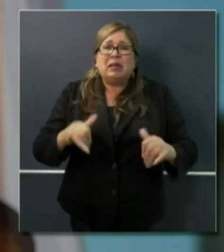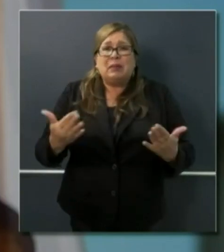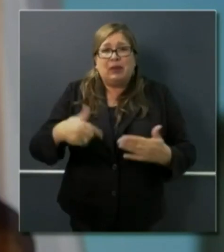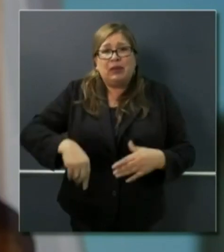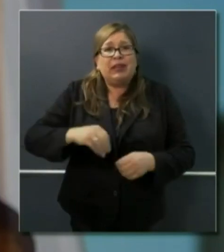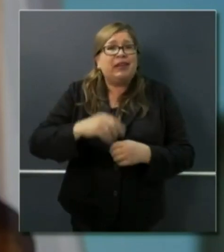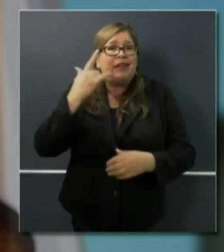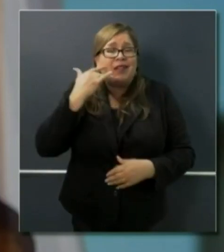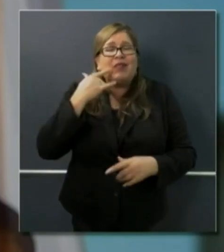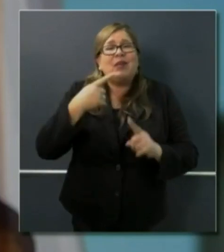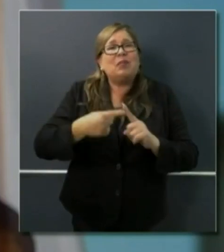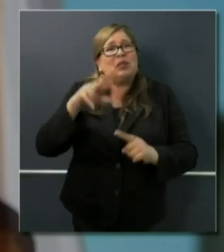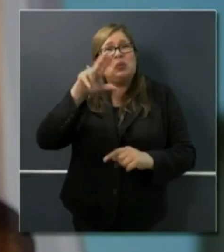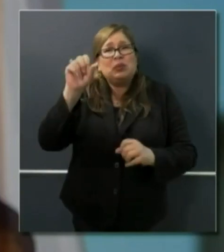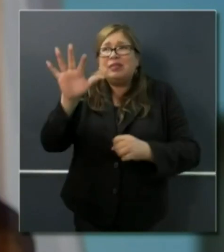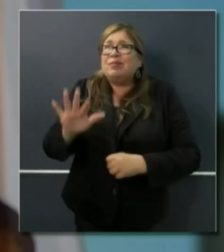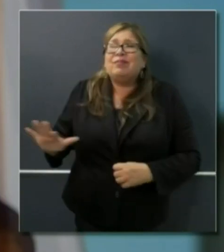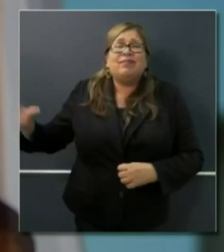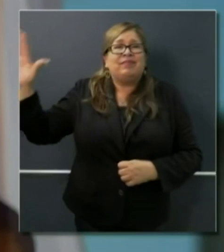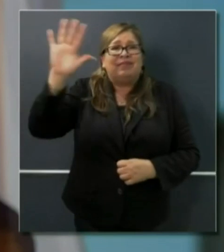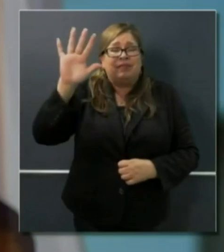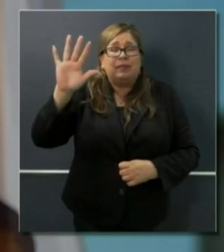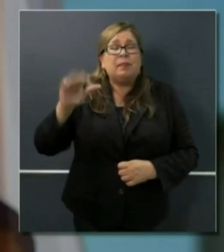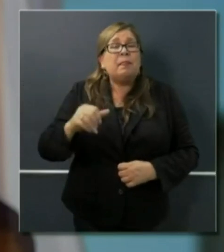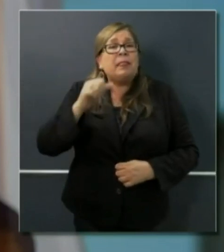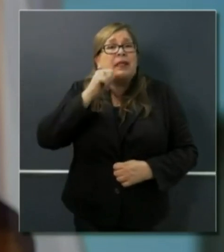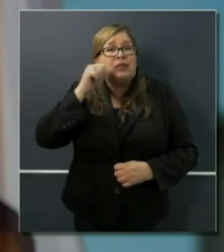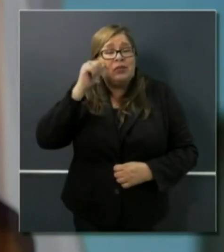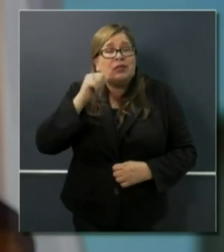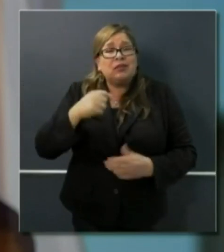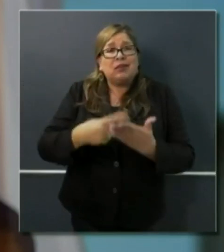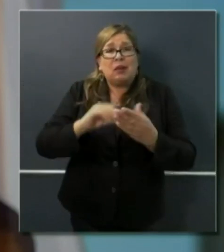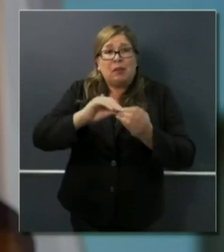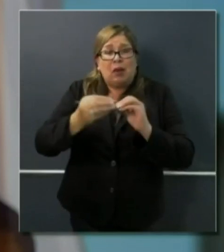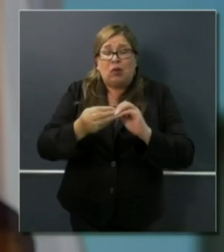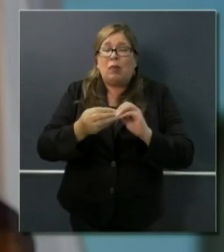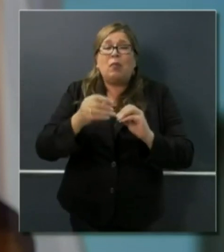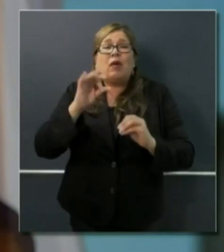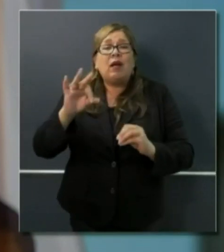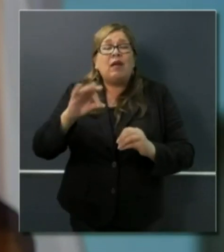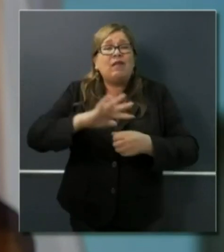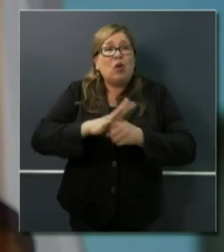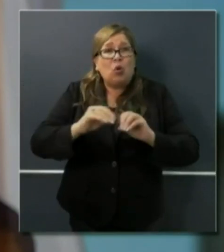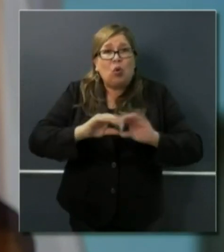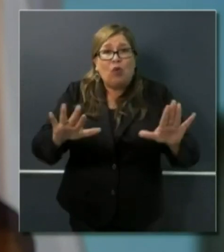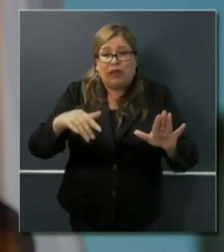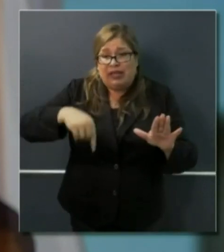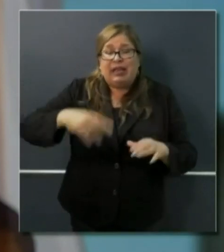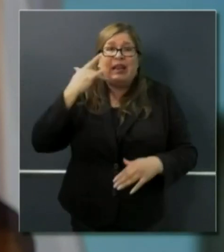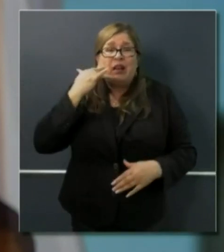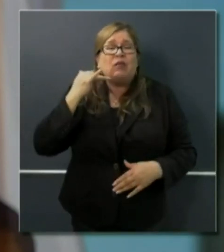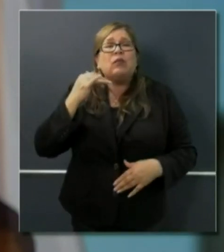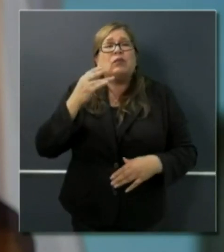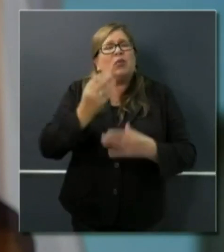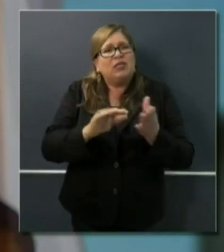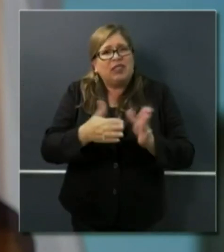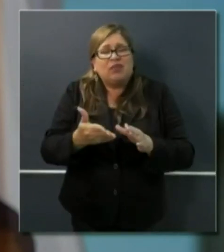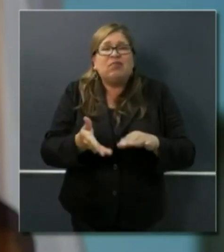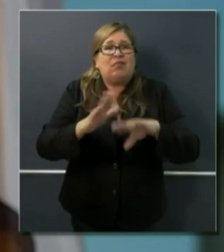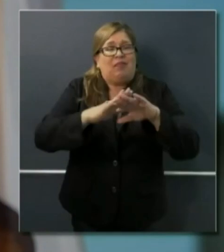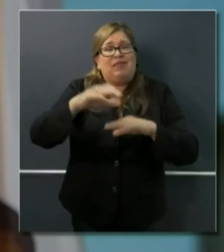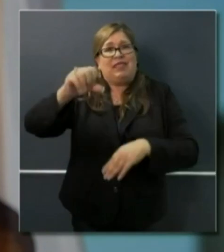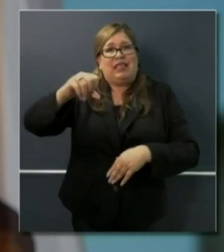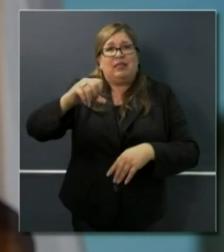but all throughout the nation. Our numbers yesterday were the highest recorded, but so were the nations. And so by no stretch of the imagination